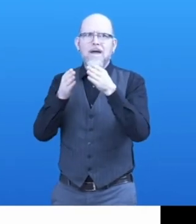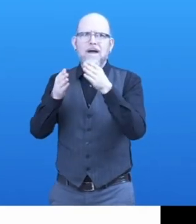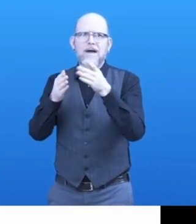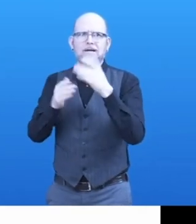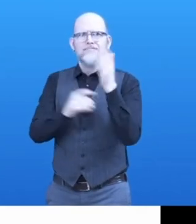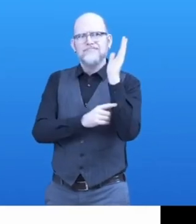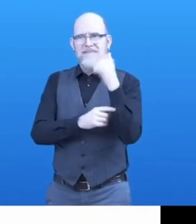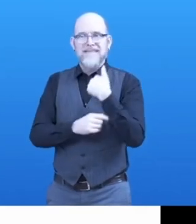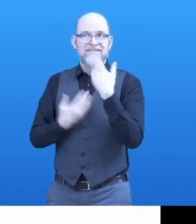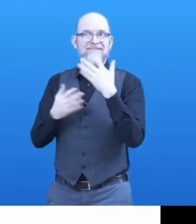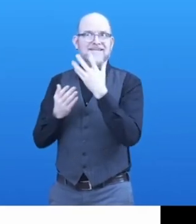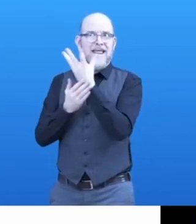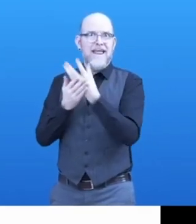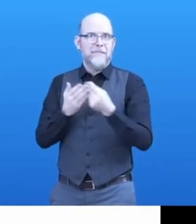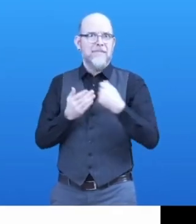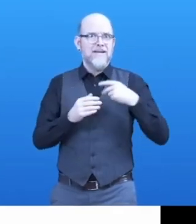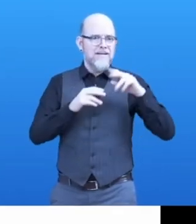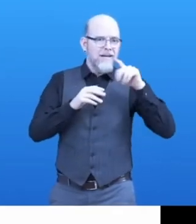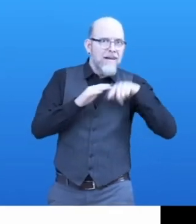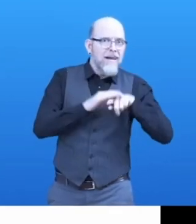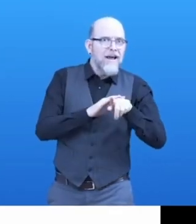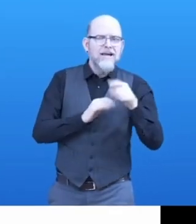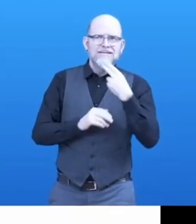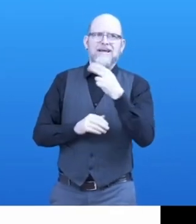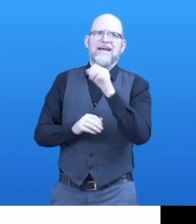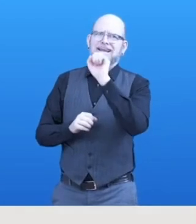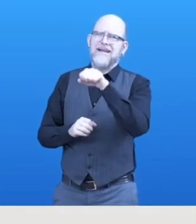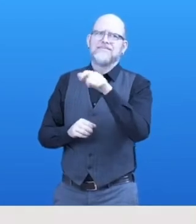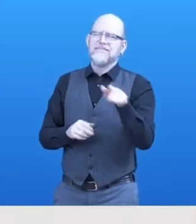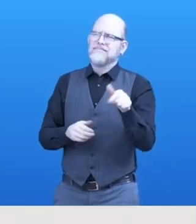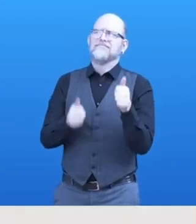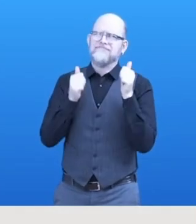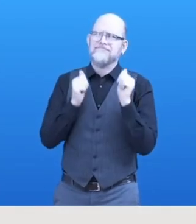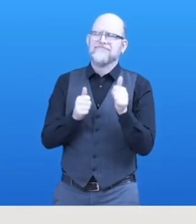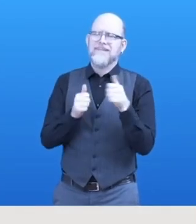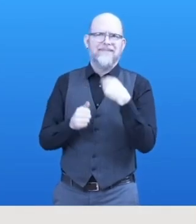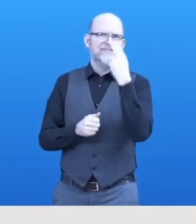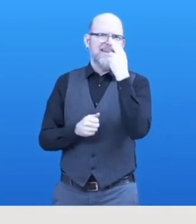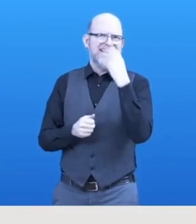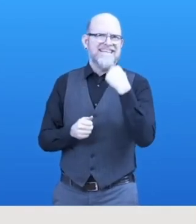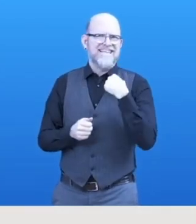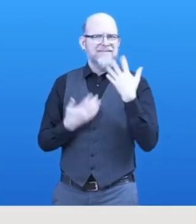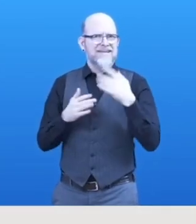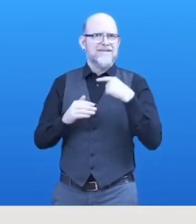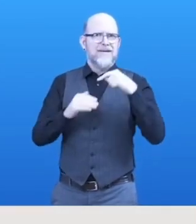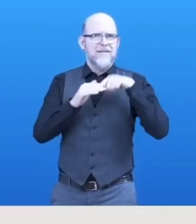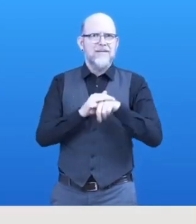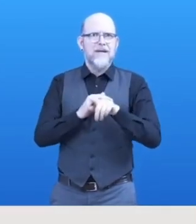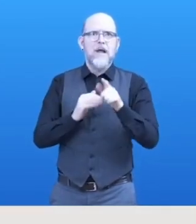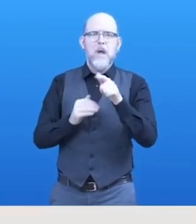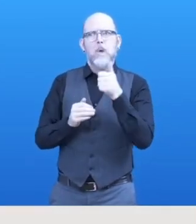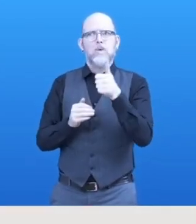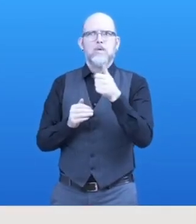fun. And definitely one of the best ways to teach blind and visually impaired kids